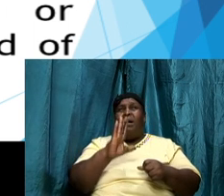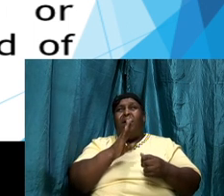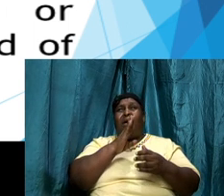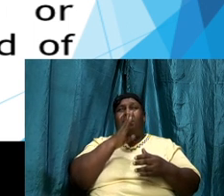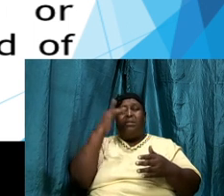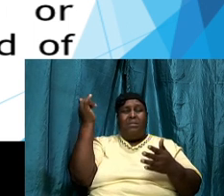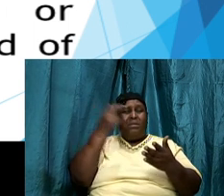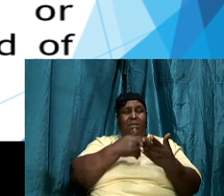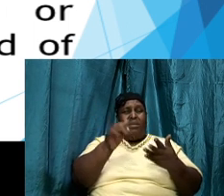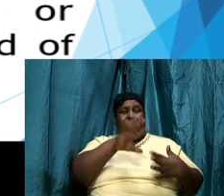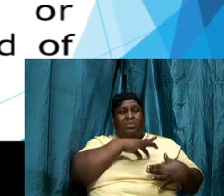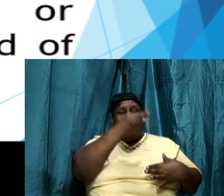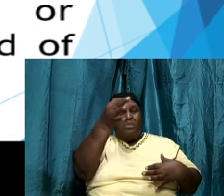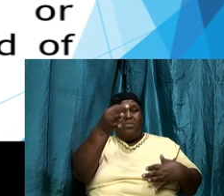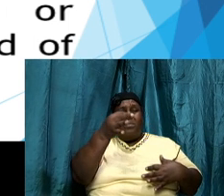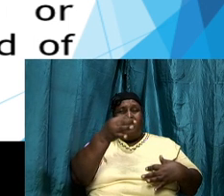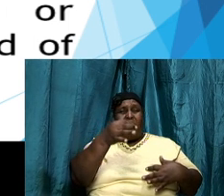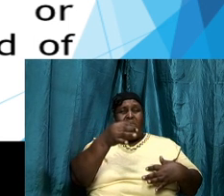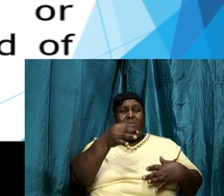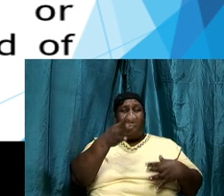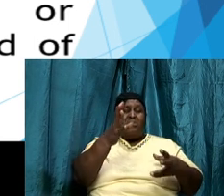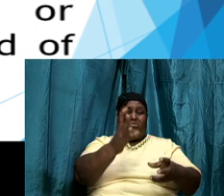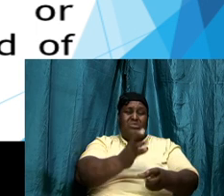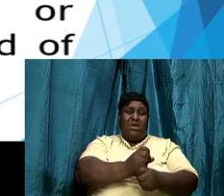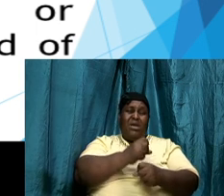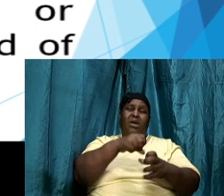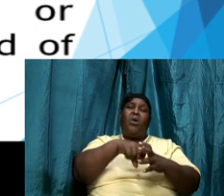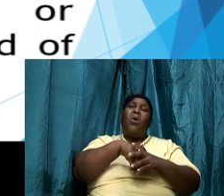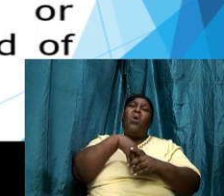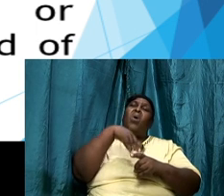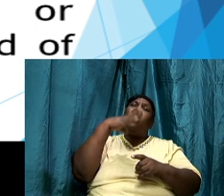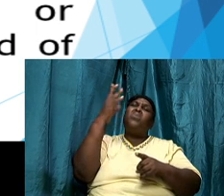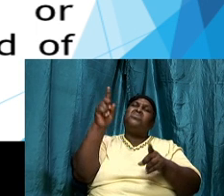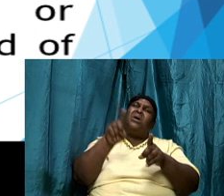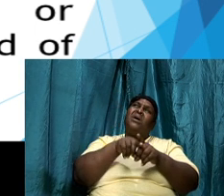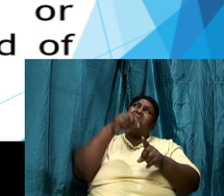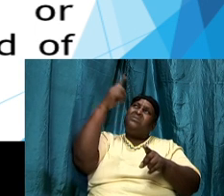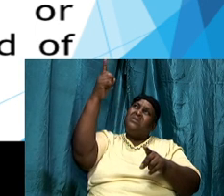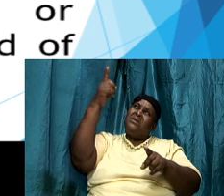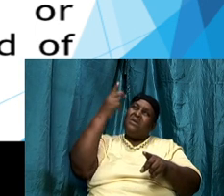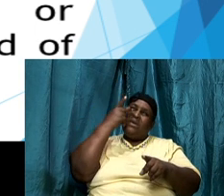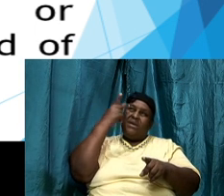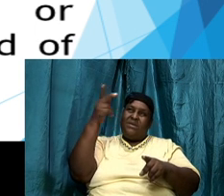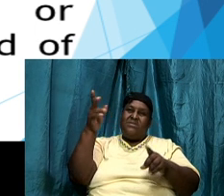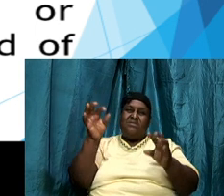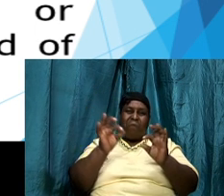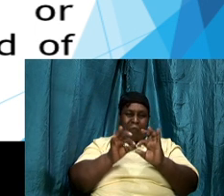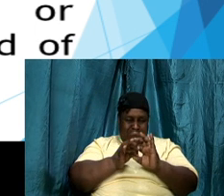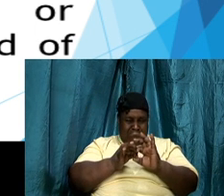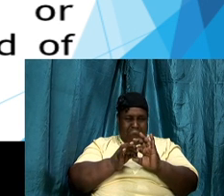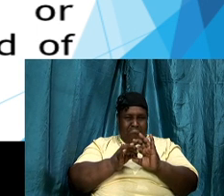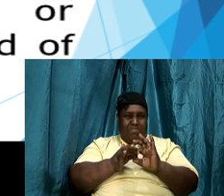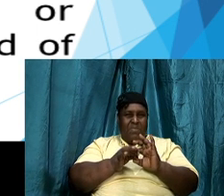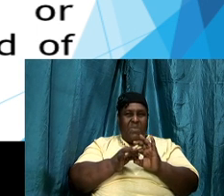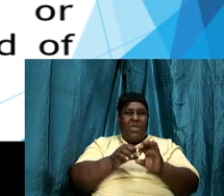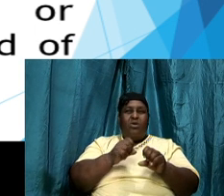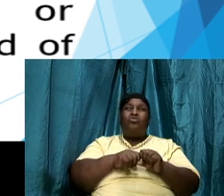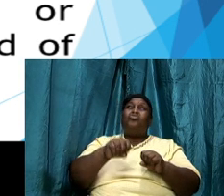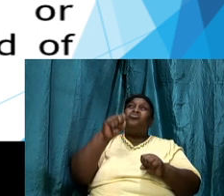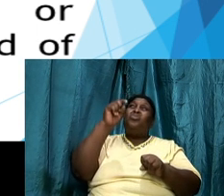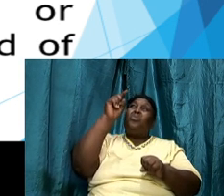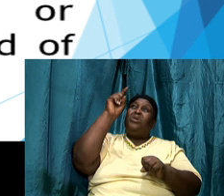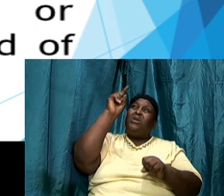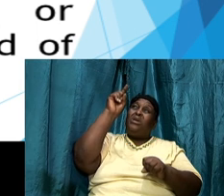holy ghost to pull as he sees fit so that he can